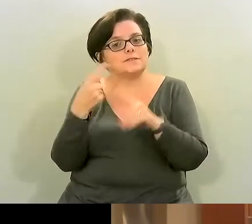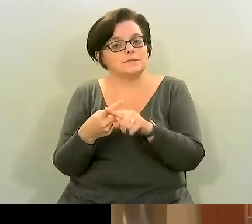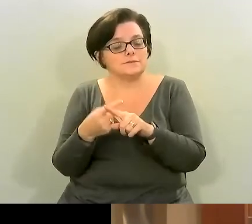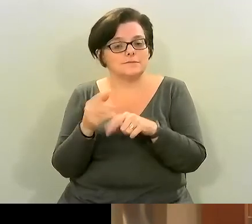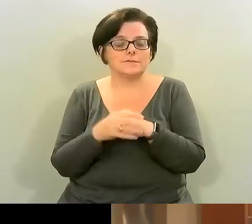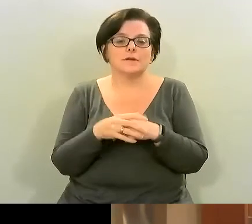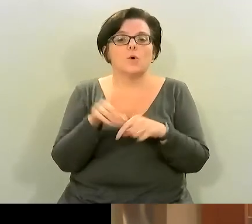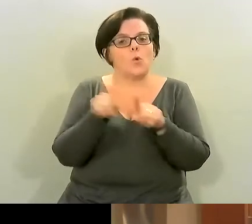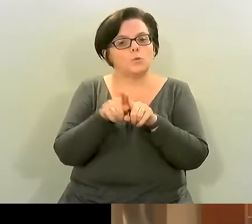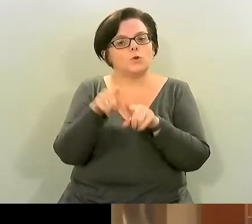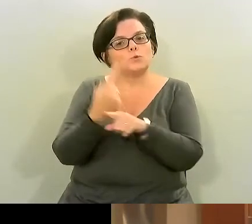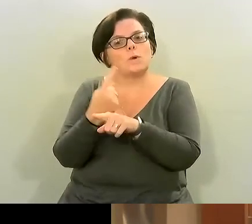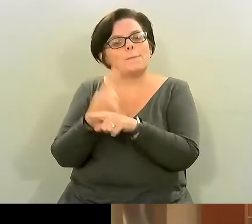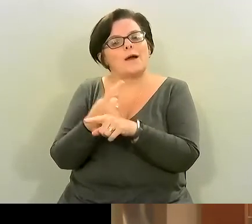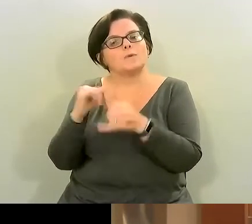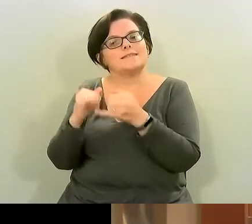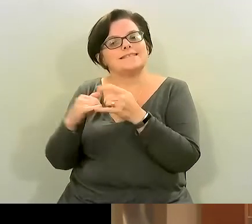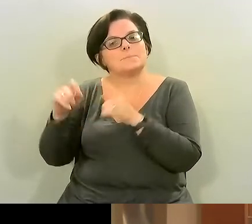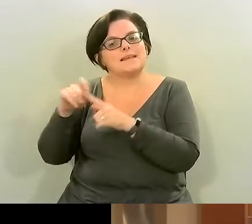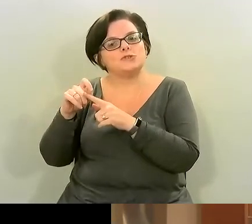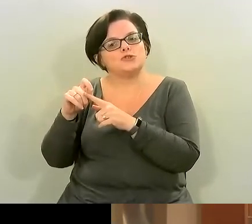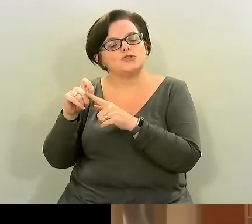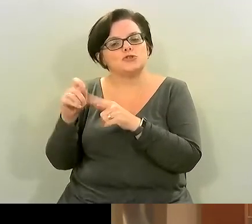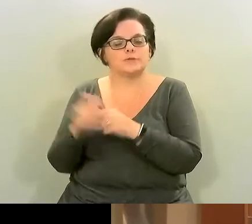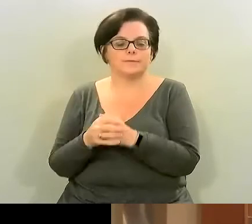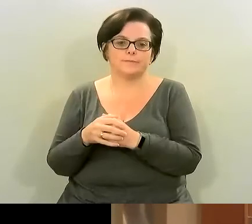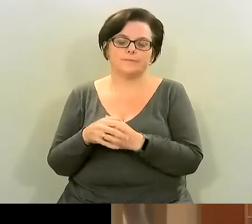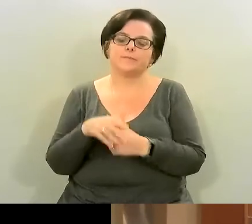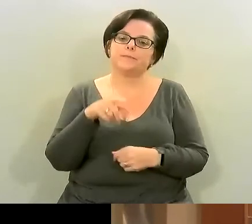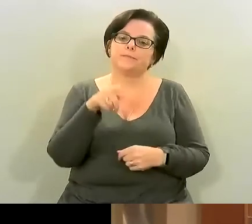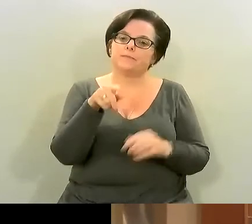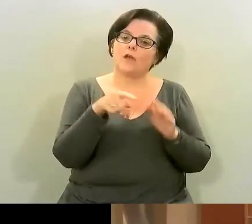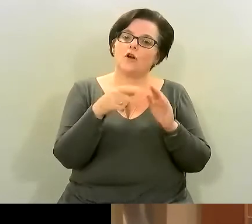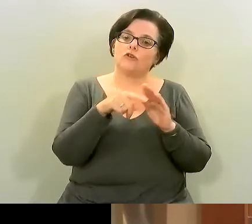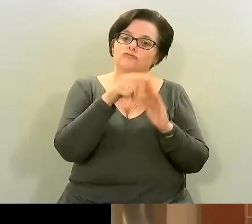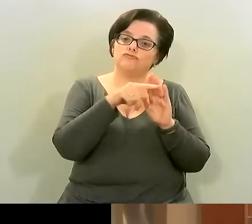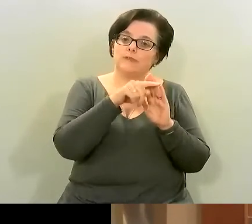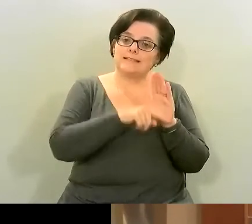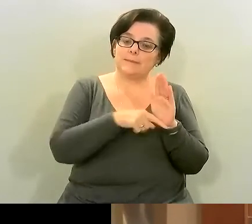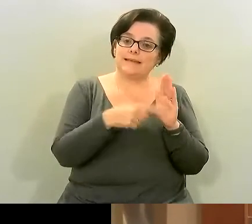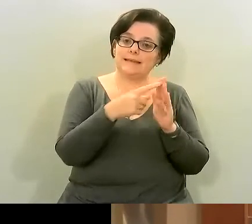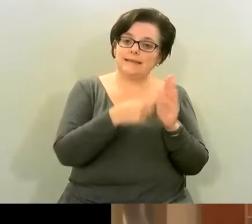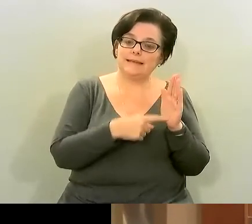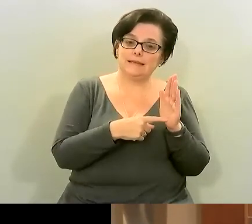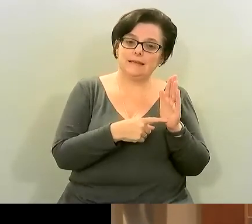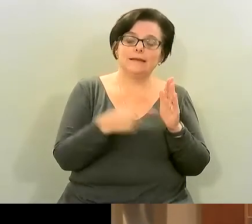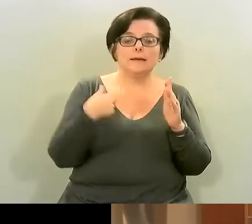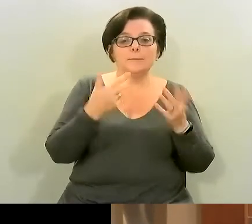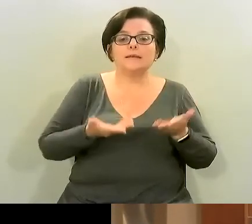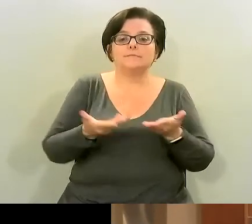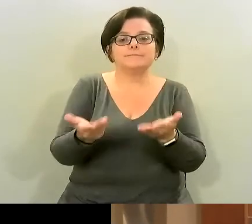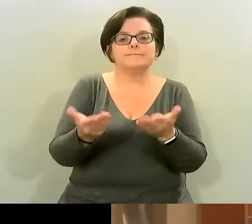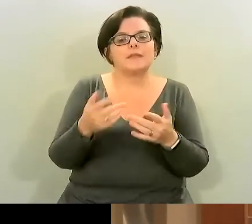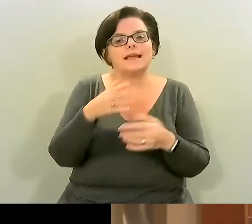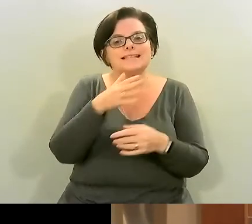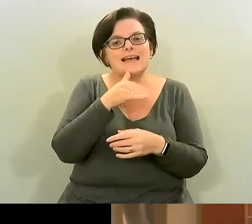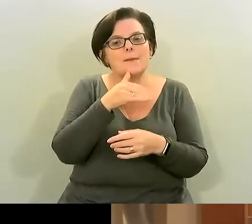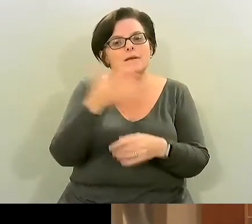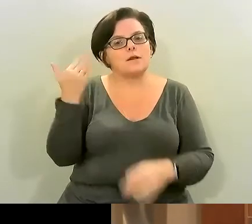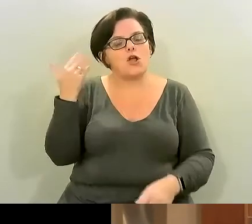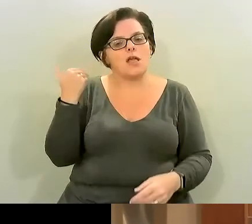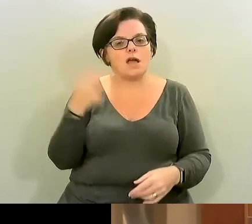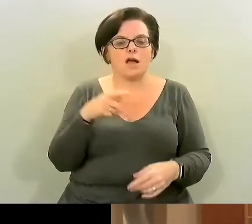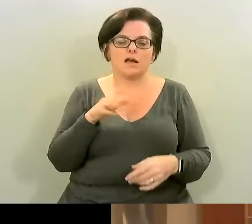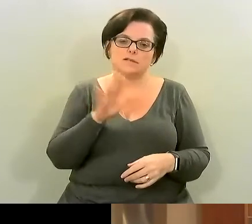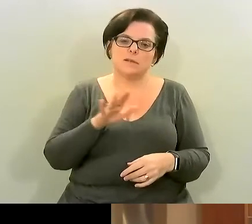spinach the last thing i will say just about the recipe is i just baked up a piece of salmon earlier today it's about a six